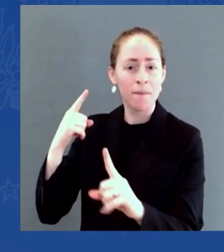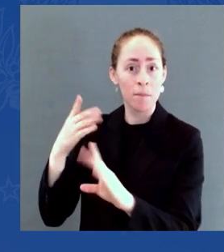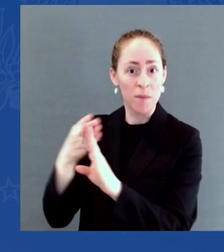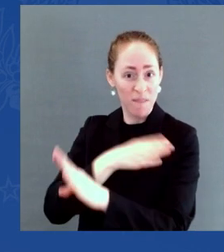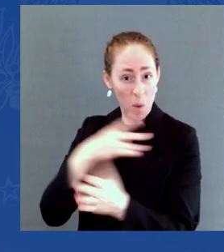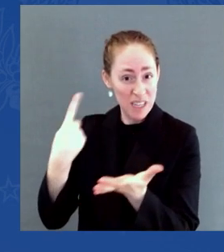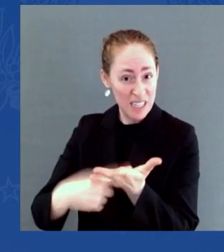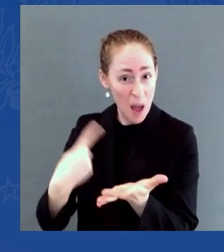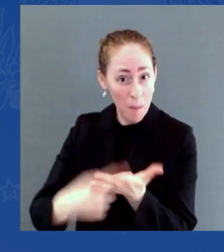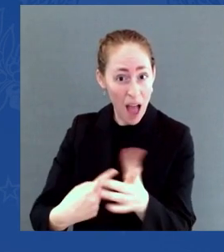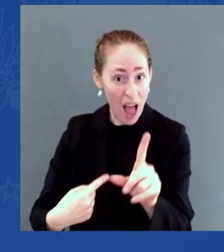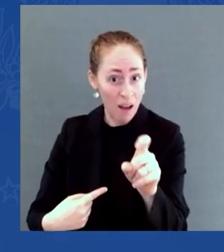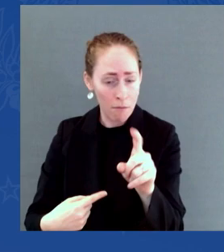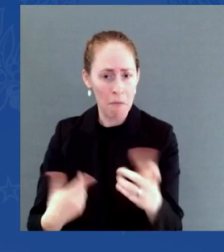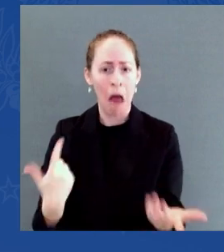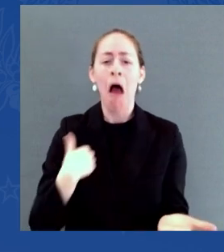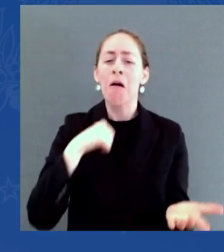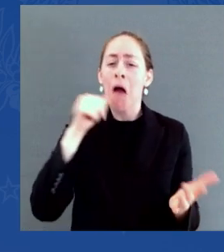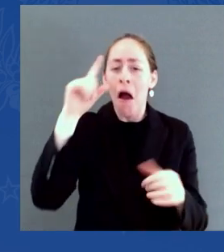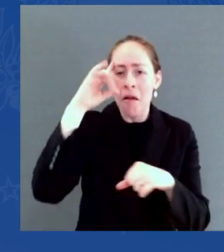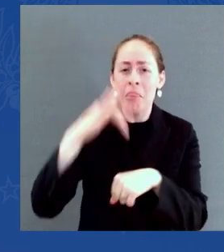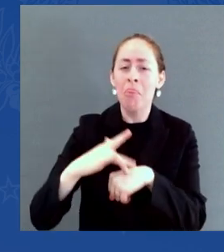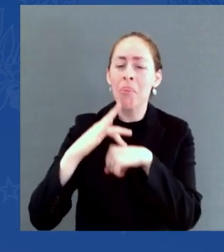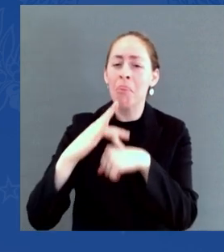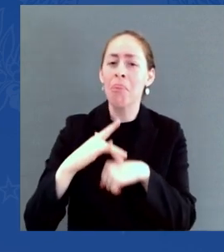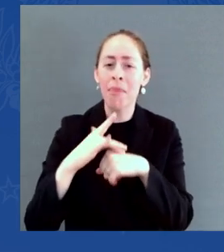positive? Sir, what testing requirements did test?